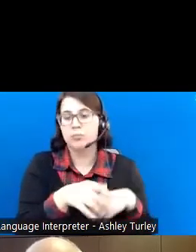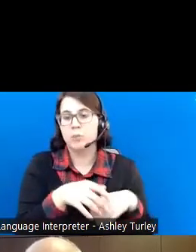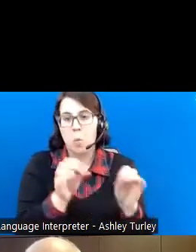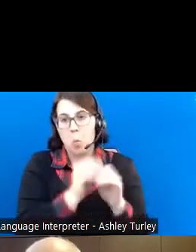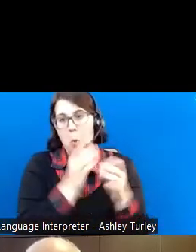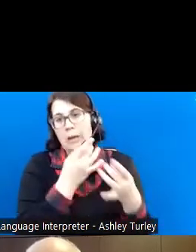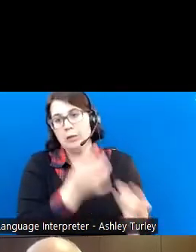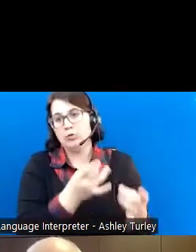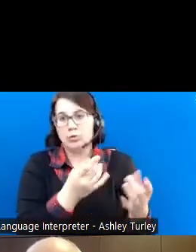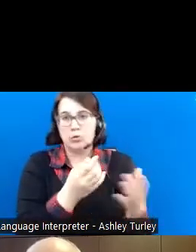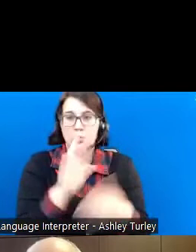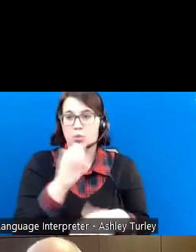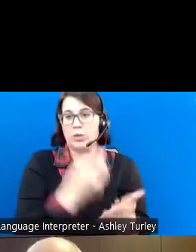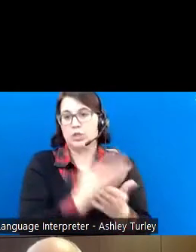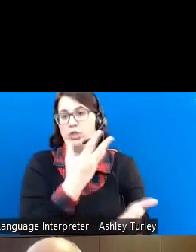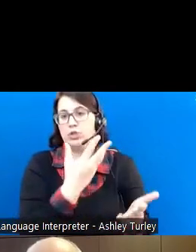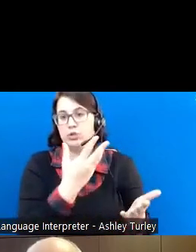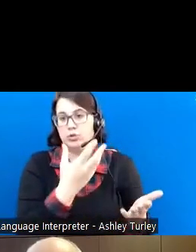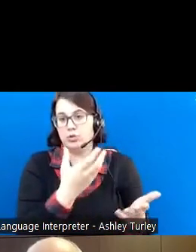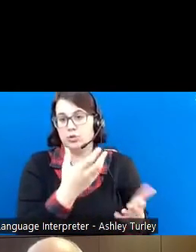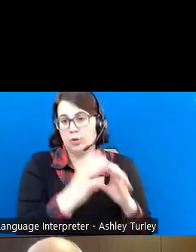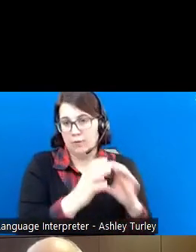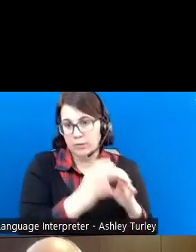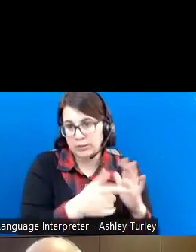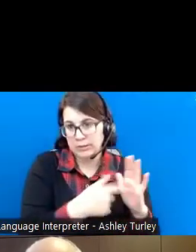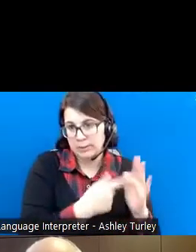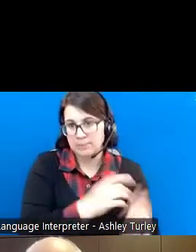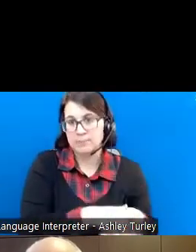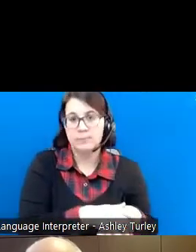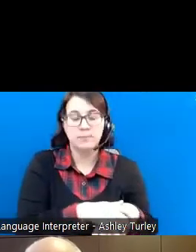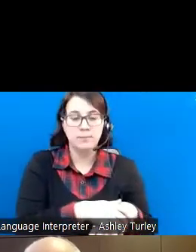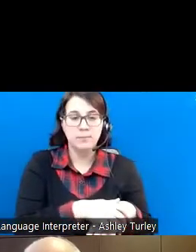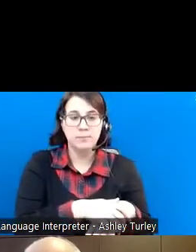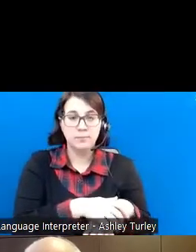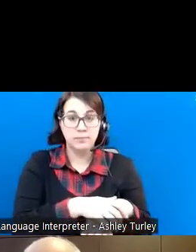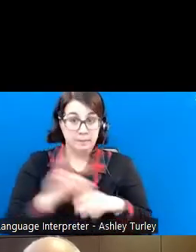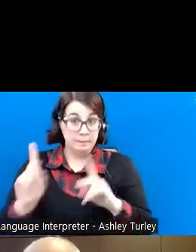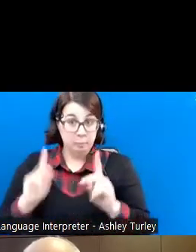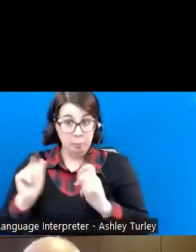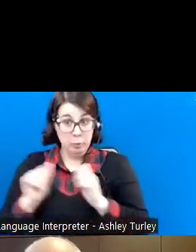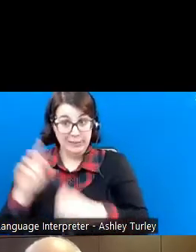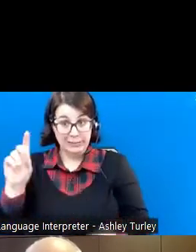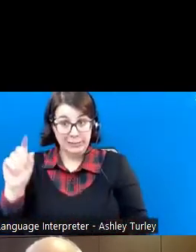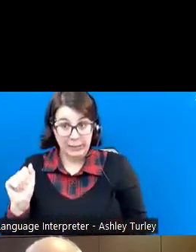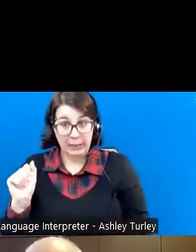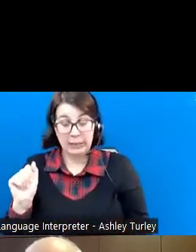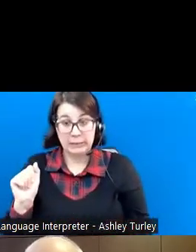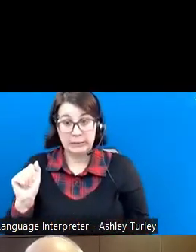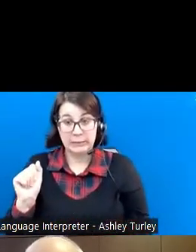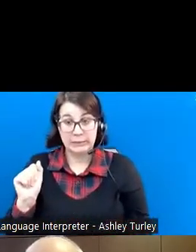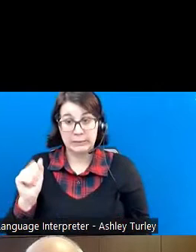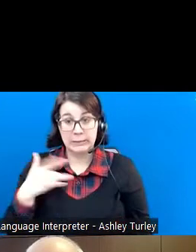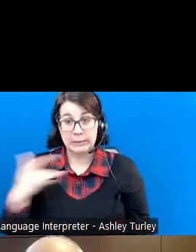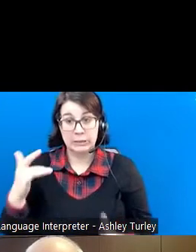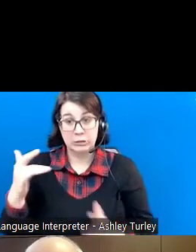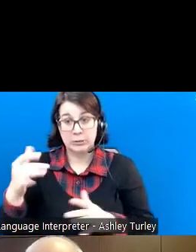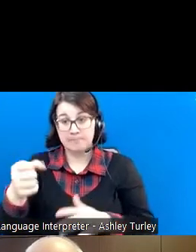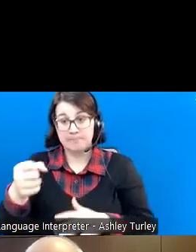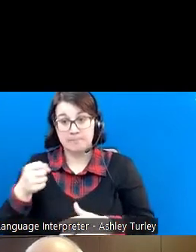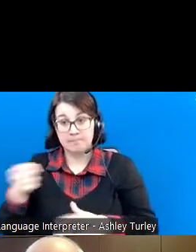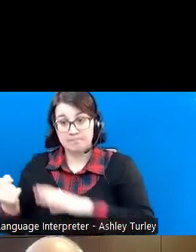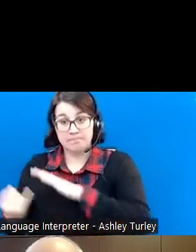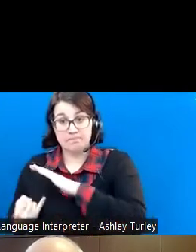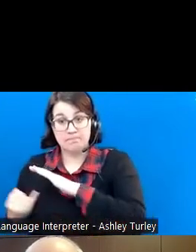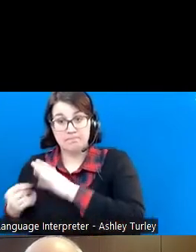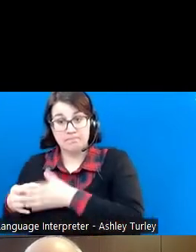rich conversation sometimes and people with disabilities who have been sometimes sheltered. A